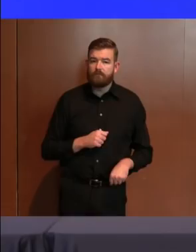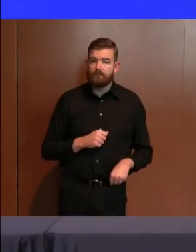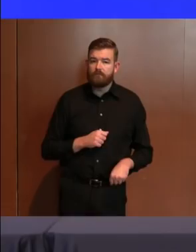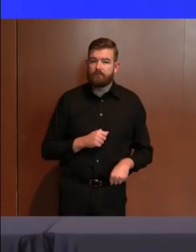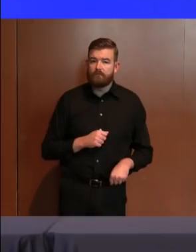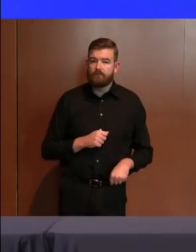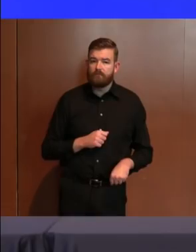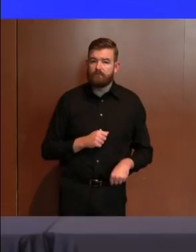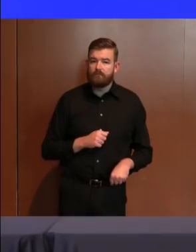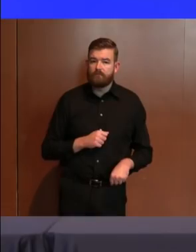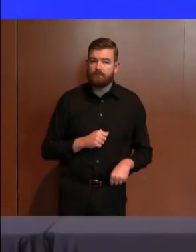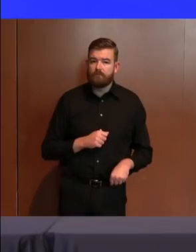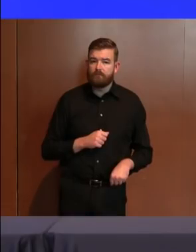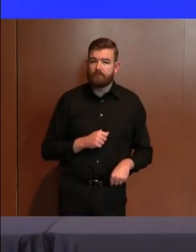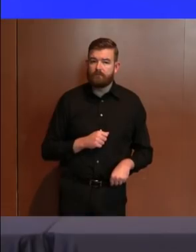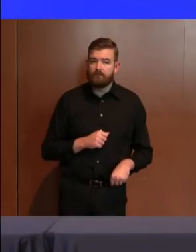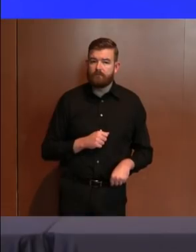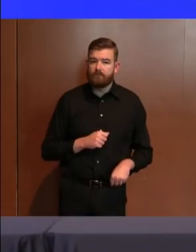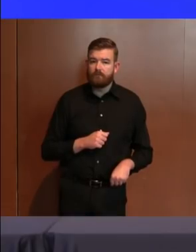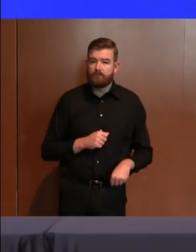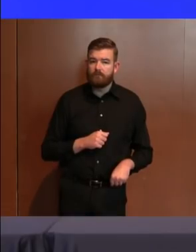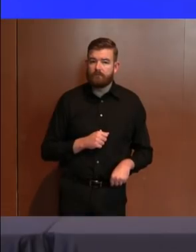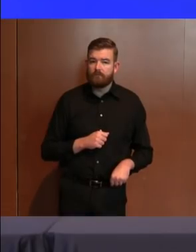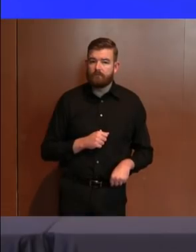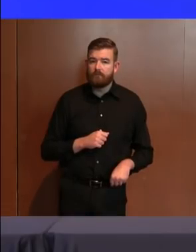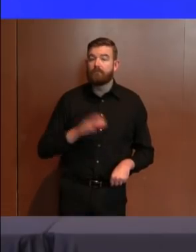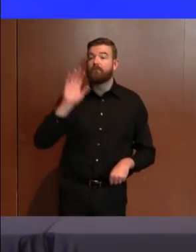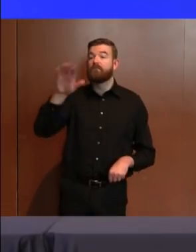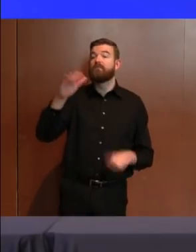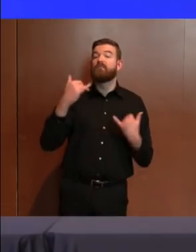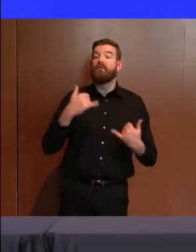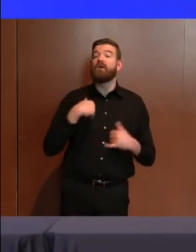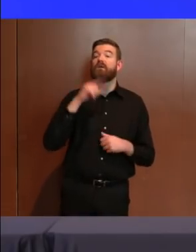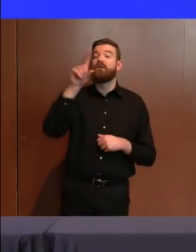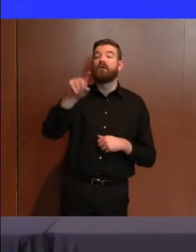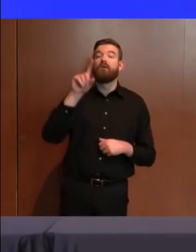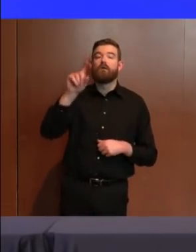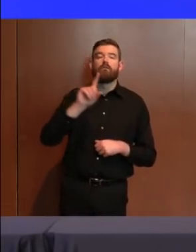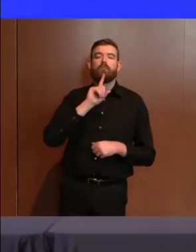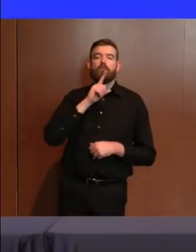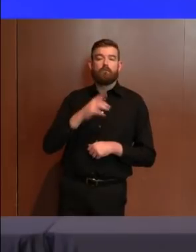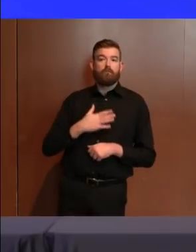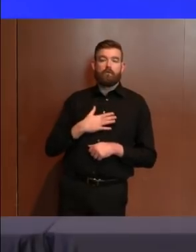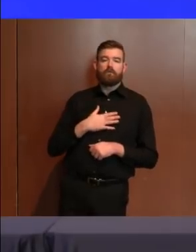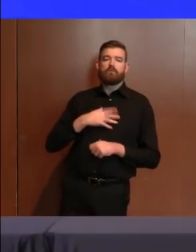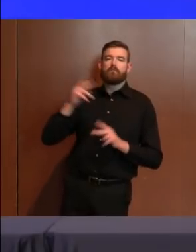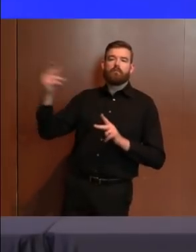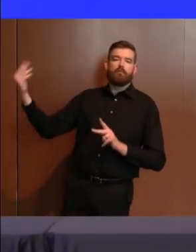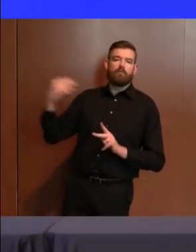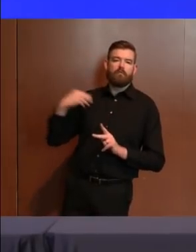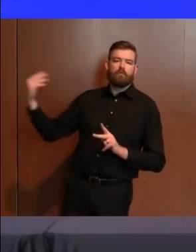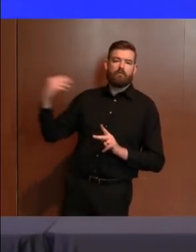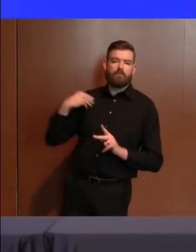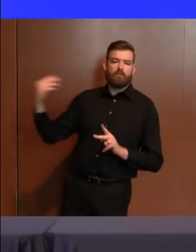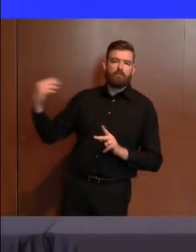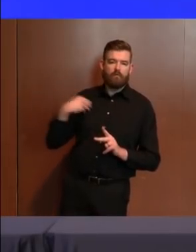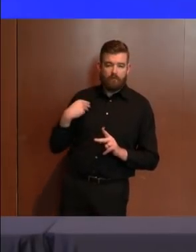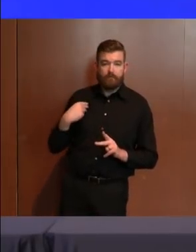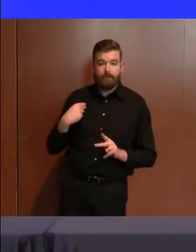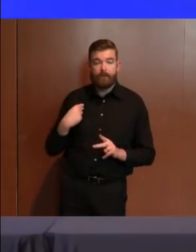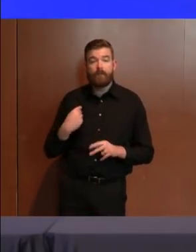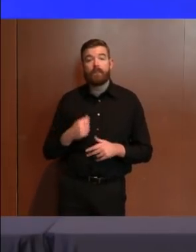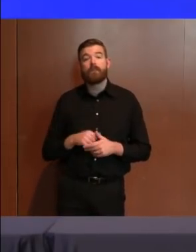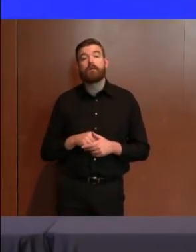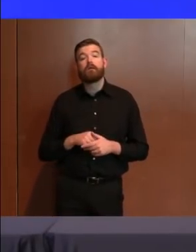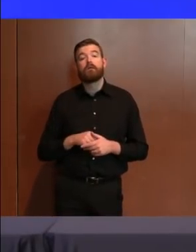of others have fielded their questions. Tell them where we sit here and we're thinking of them. So we've got corrections officers